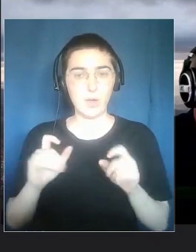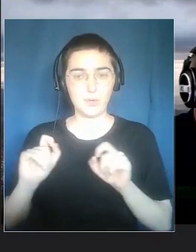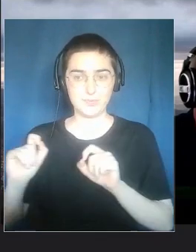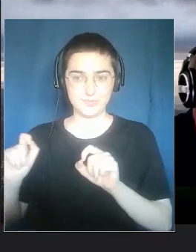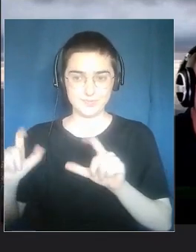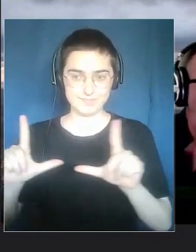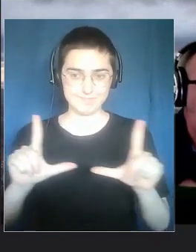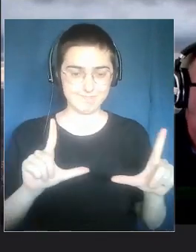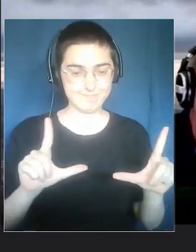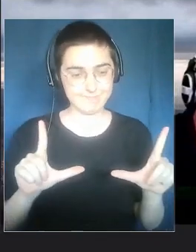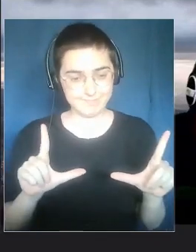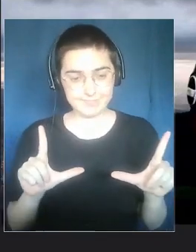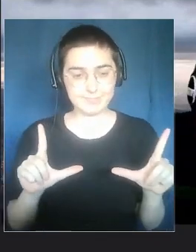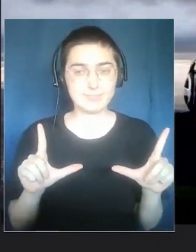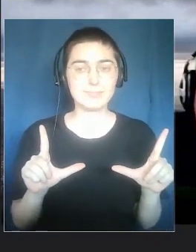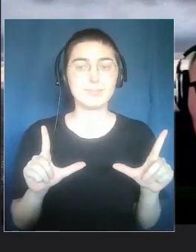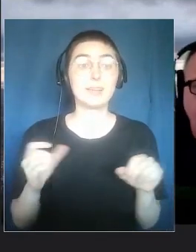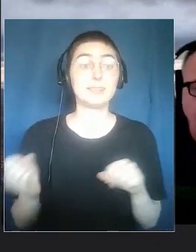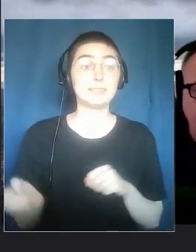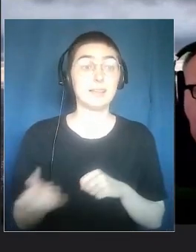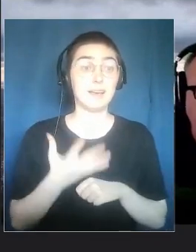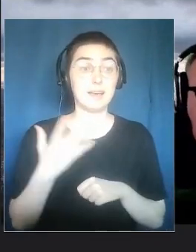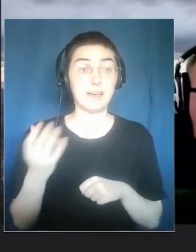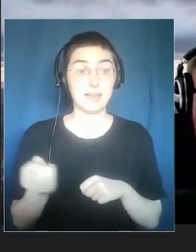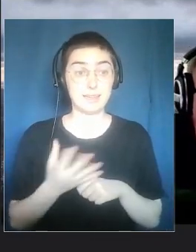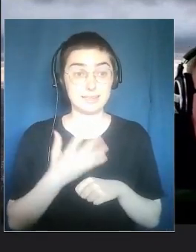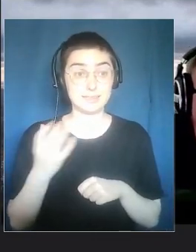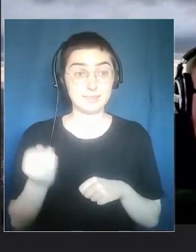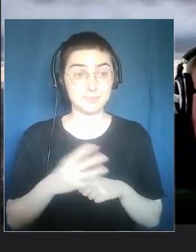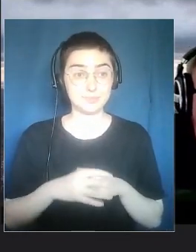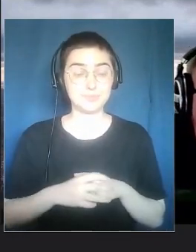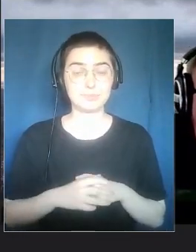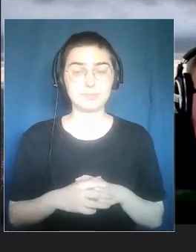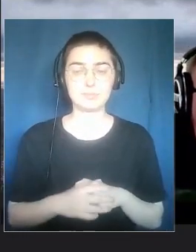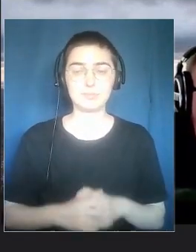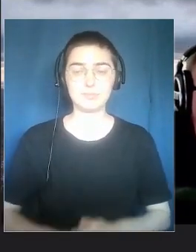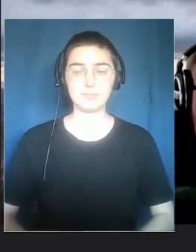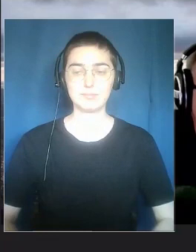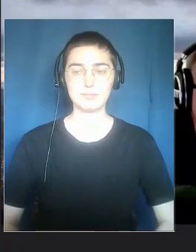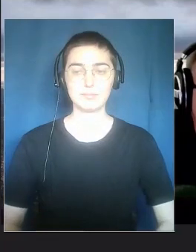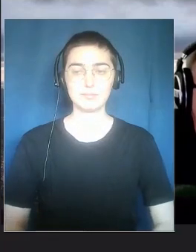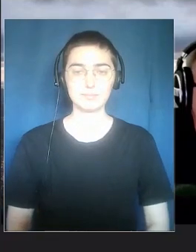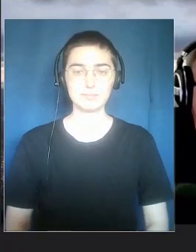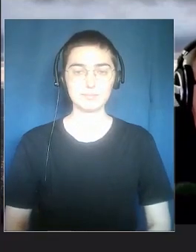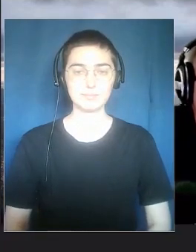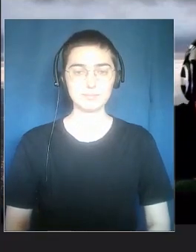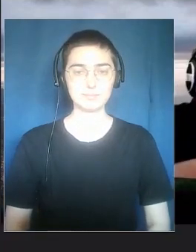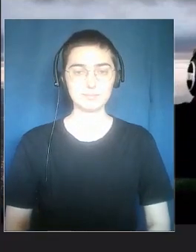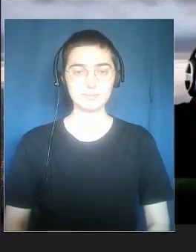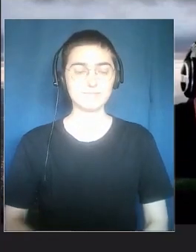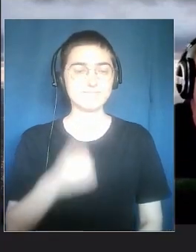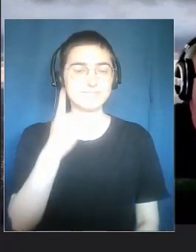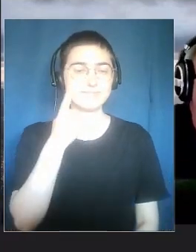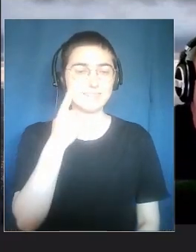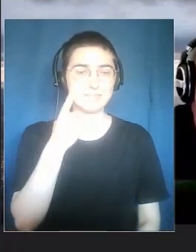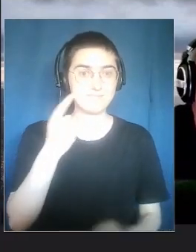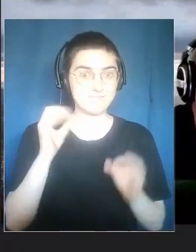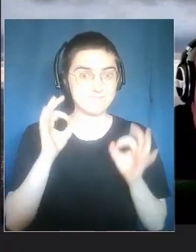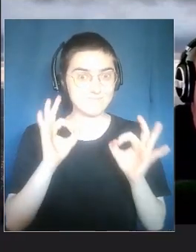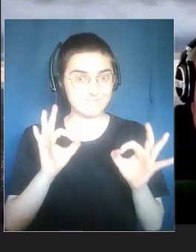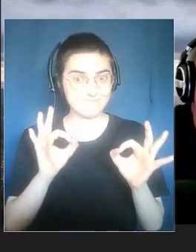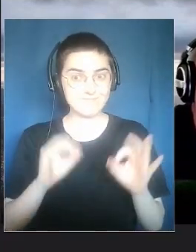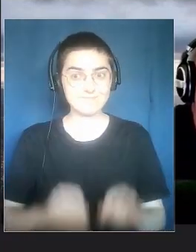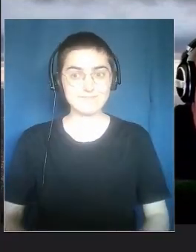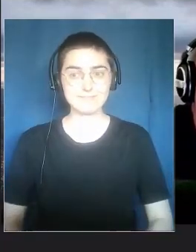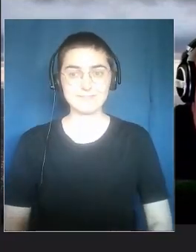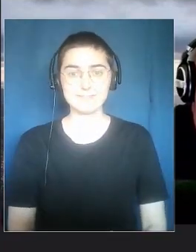And now I'm about to share my slides, so that we see if everything works